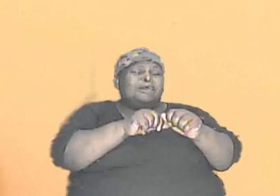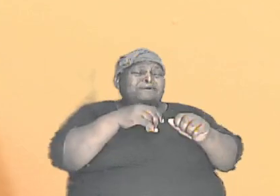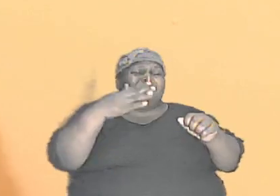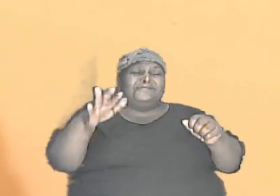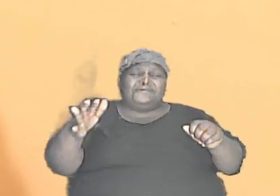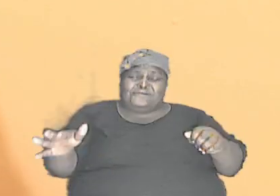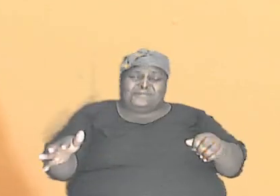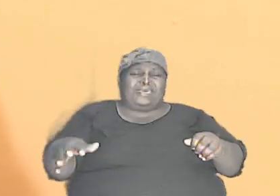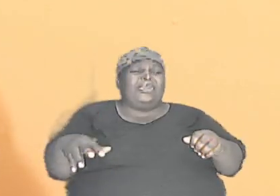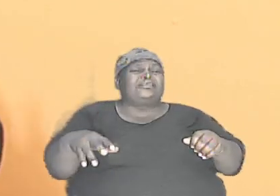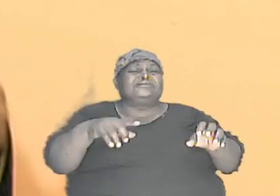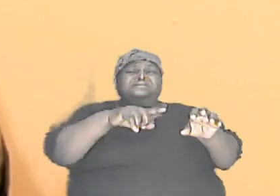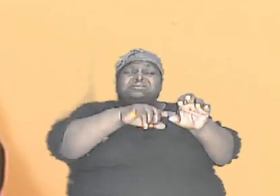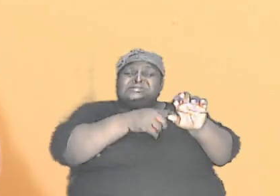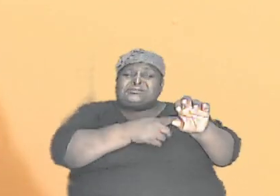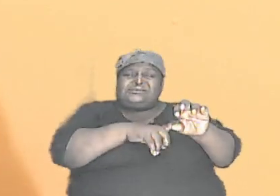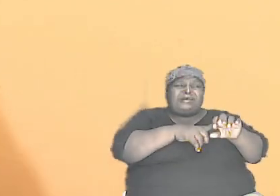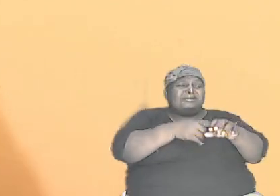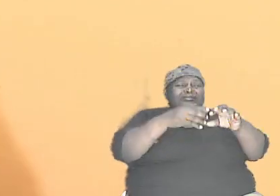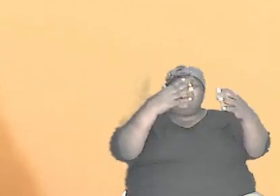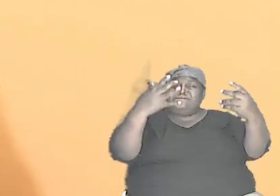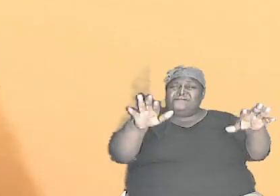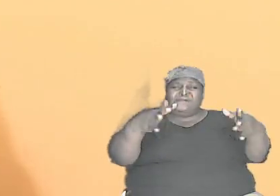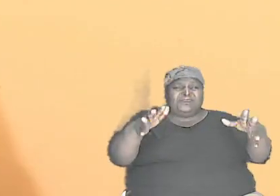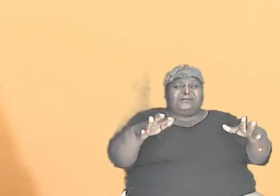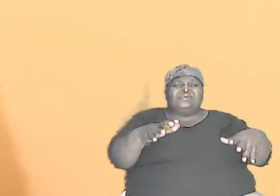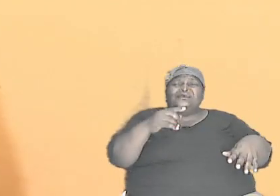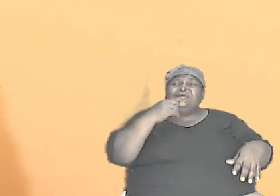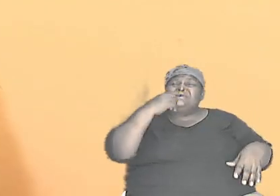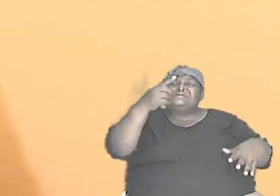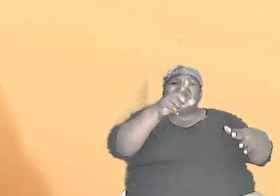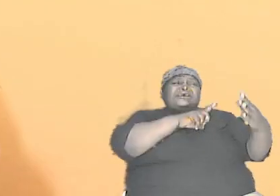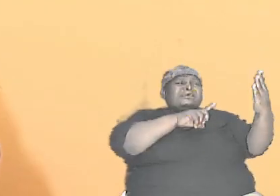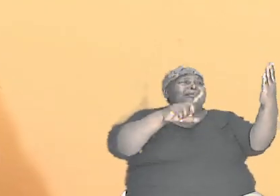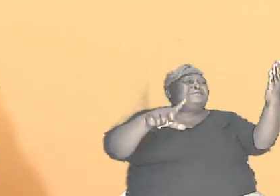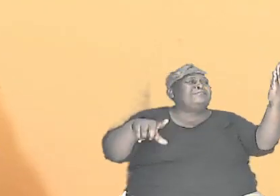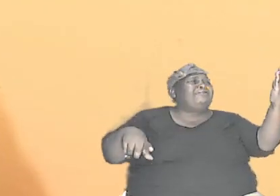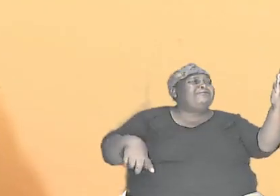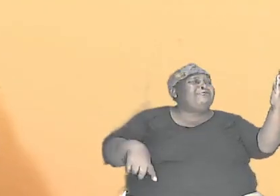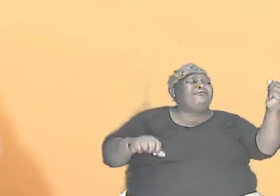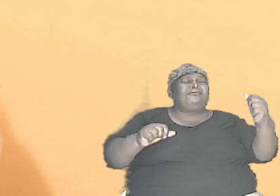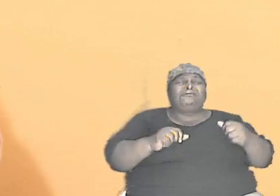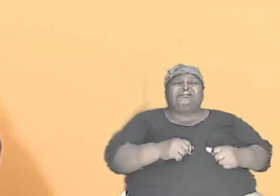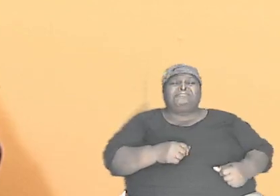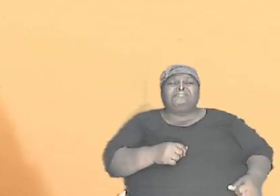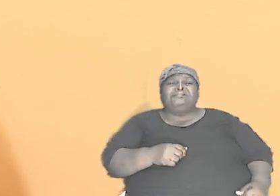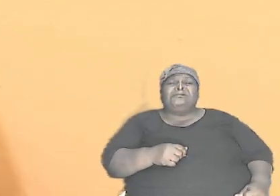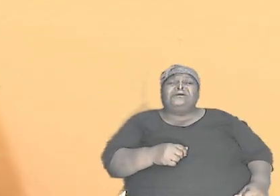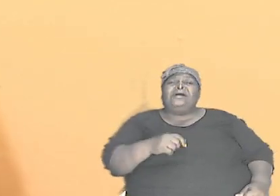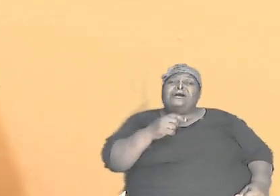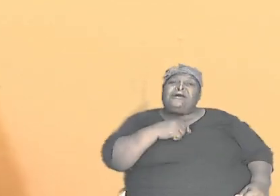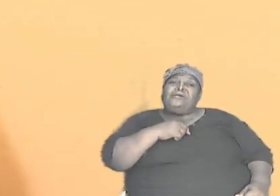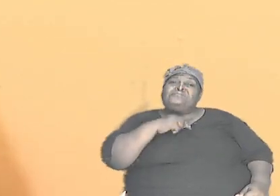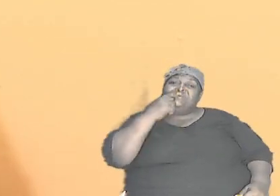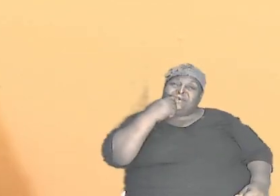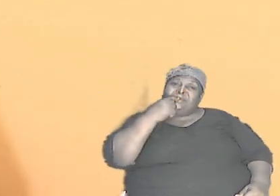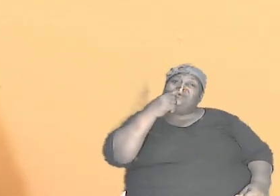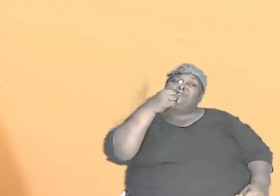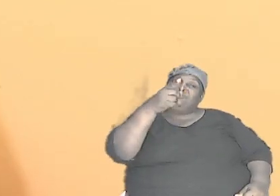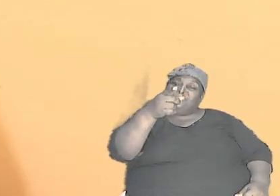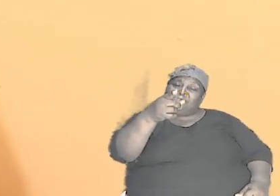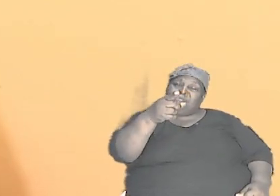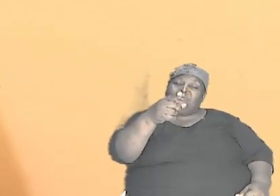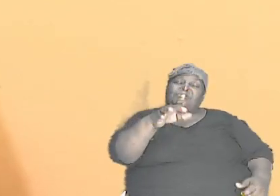or ends with thus said the Lord. And even if the particular scripture does not say that, I am submitting to you that the